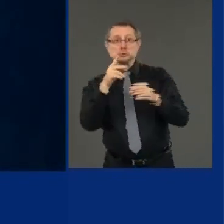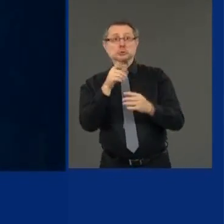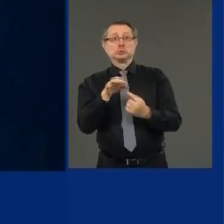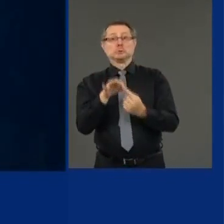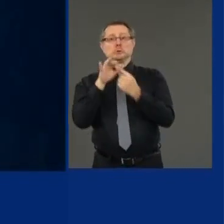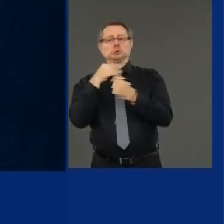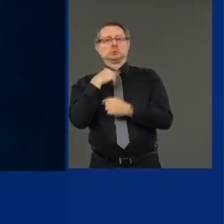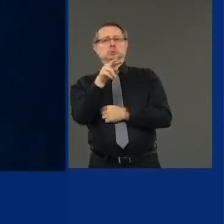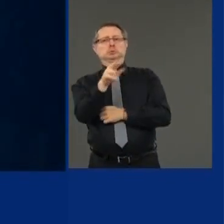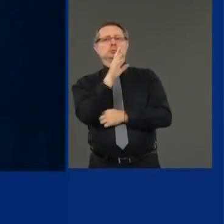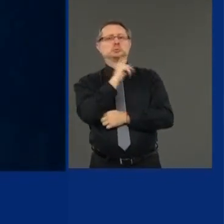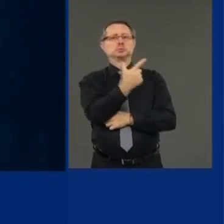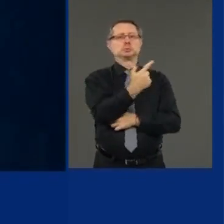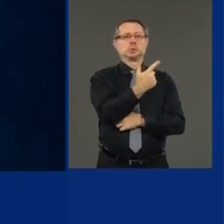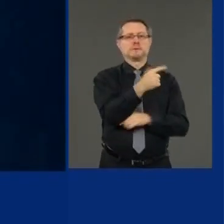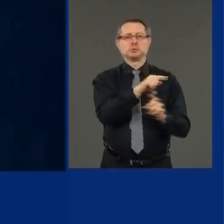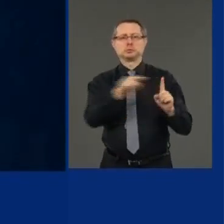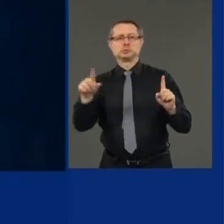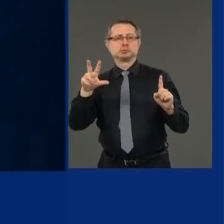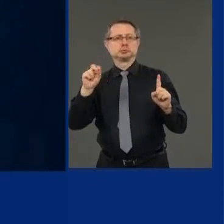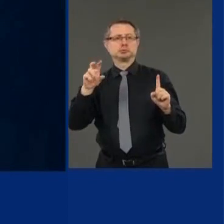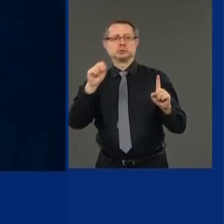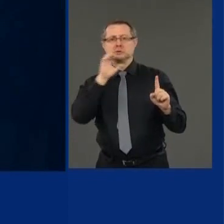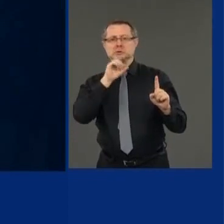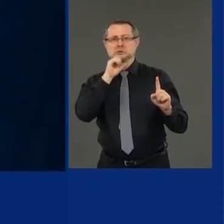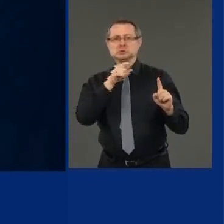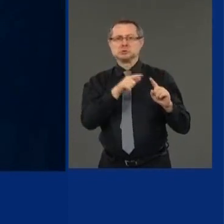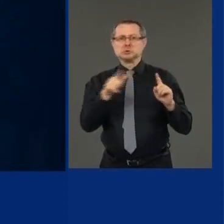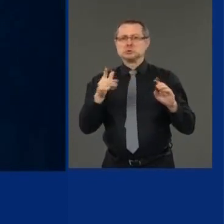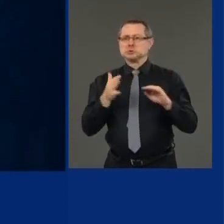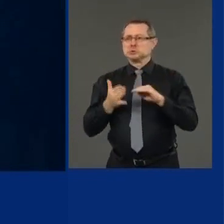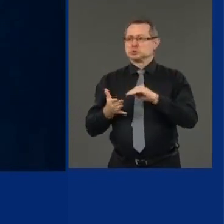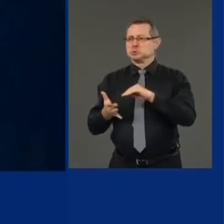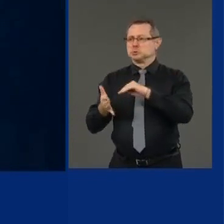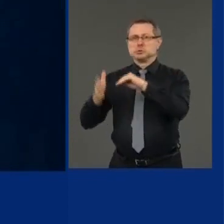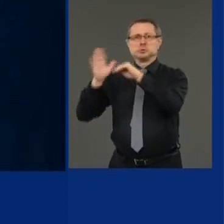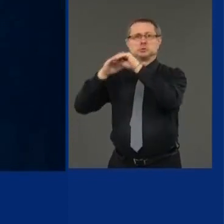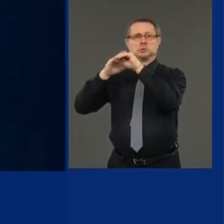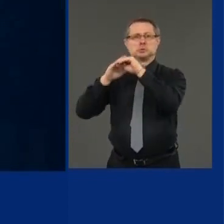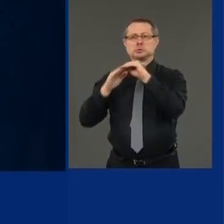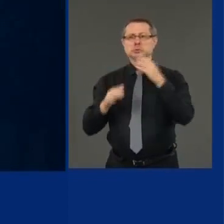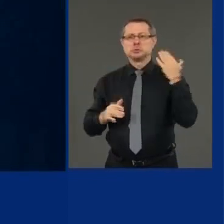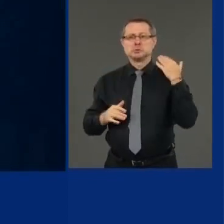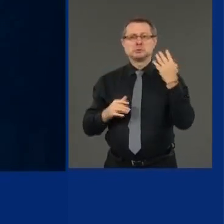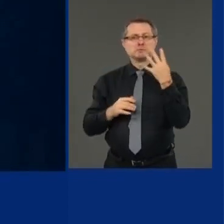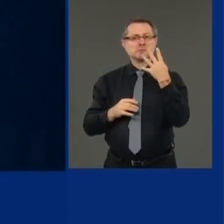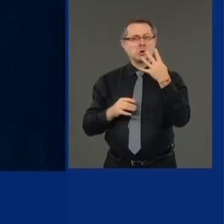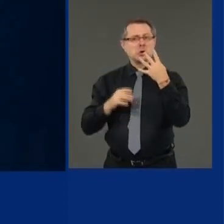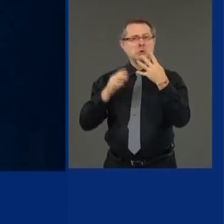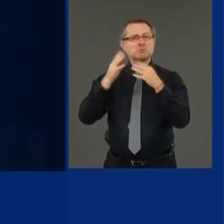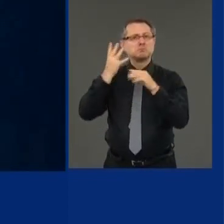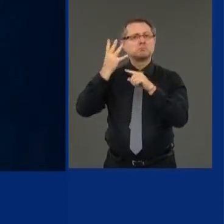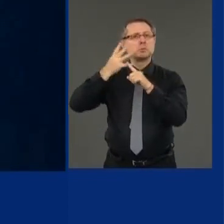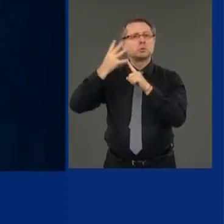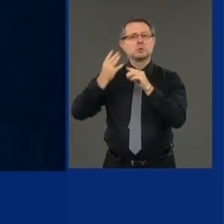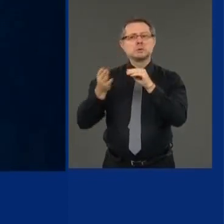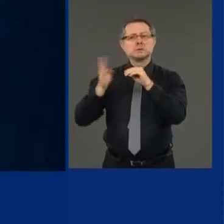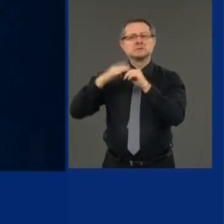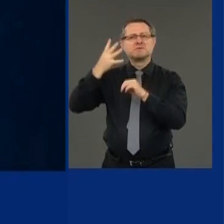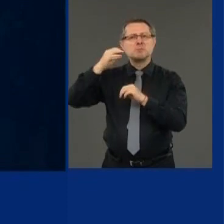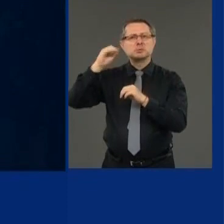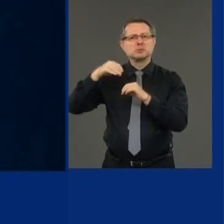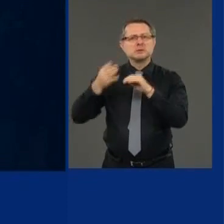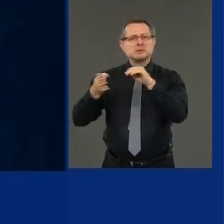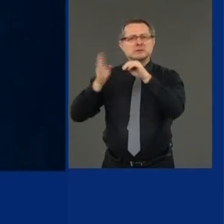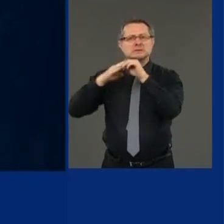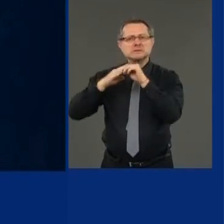30 years old. And it is ticked up, uh, four points. That is a significant increase